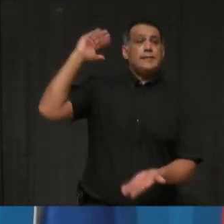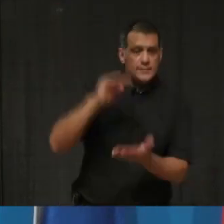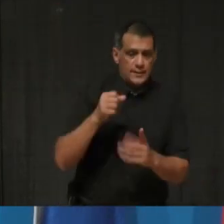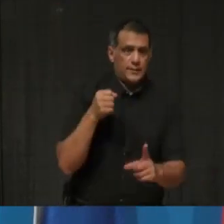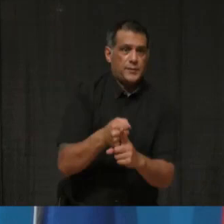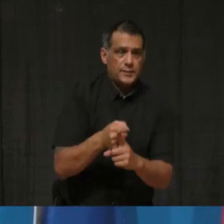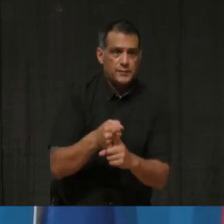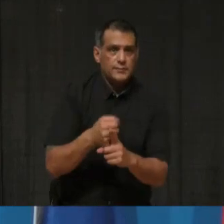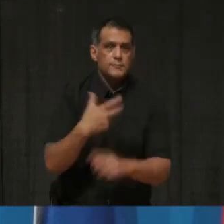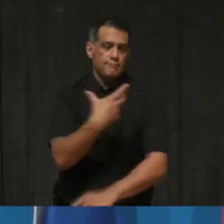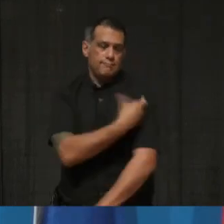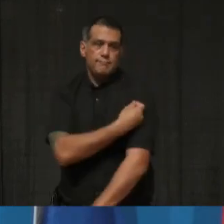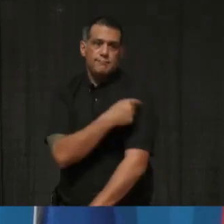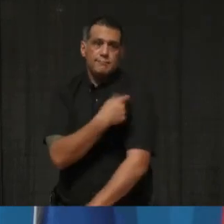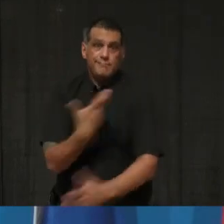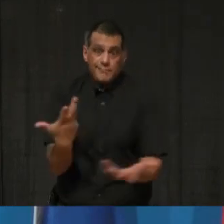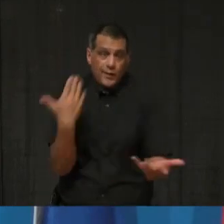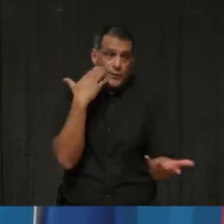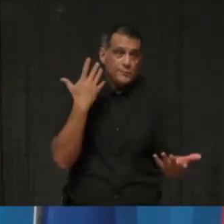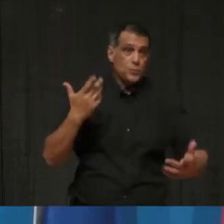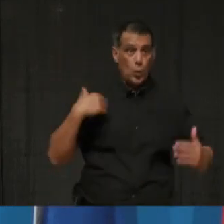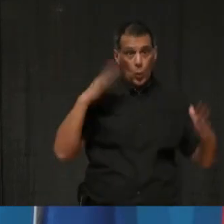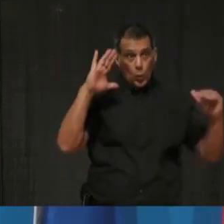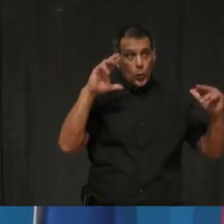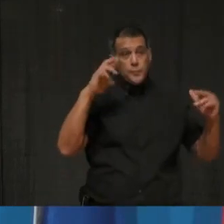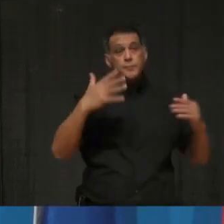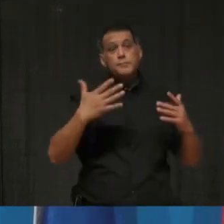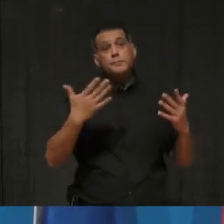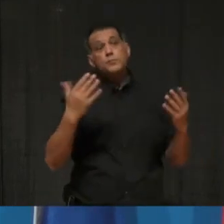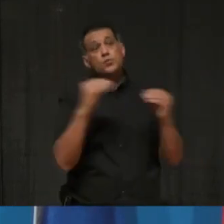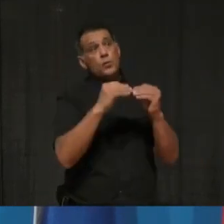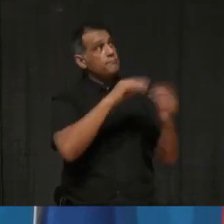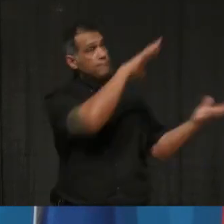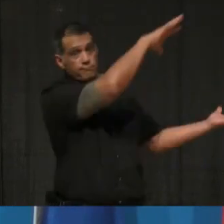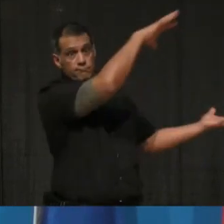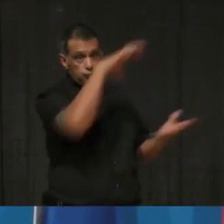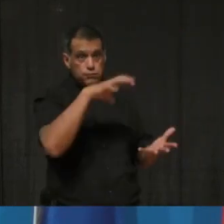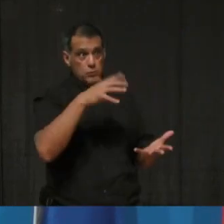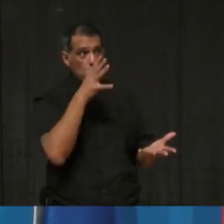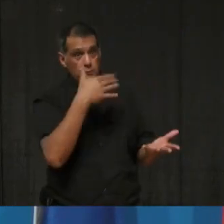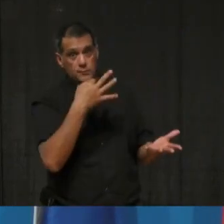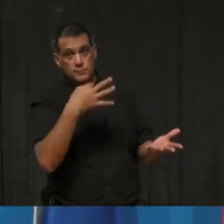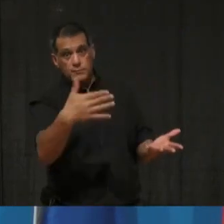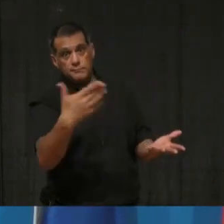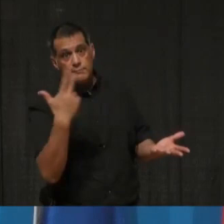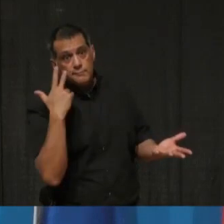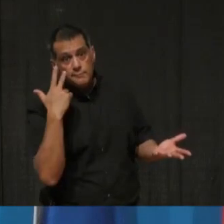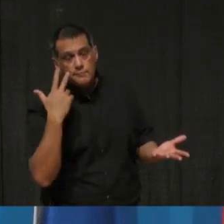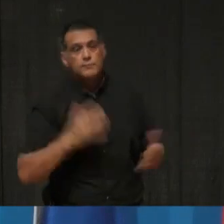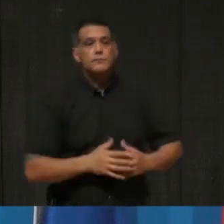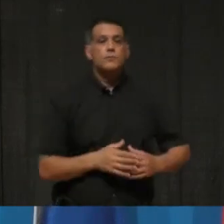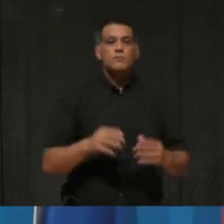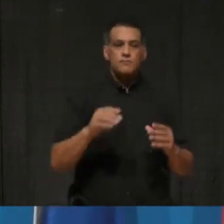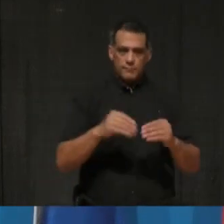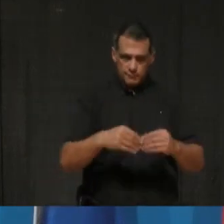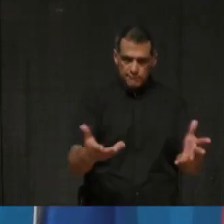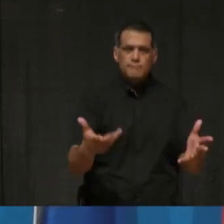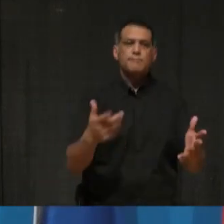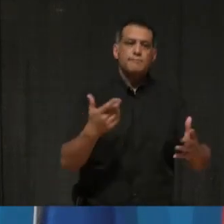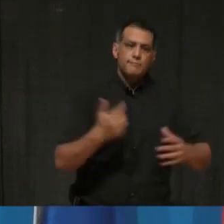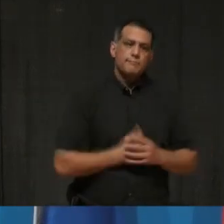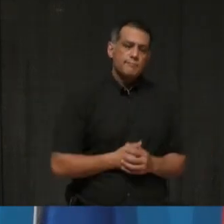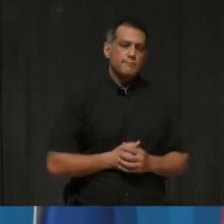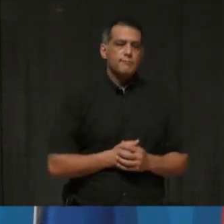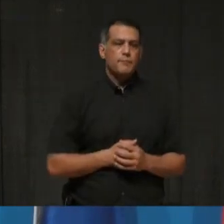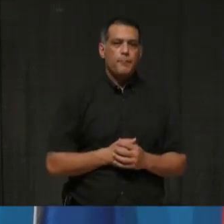Um, and, you know, the hope is certainly that as we get more supply, uh, I had the, uh, uh, privilege of presenting our initial,